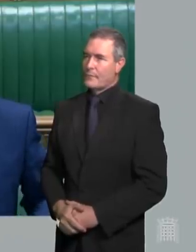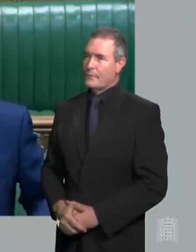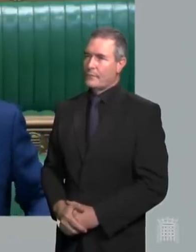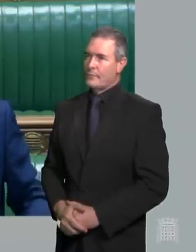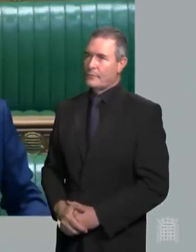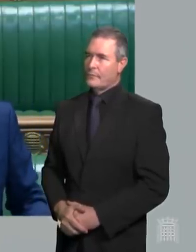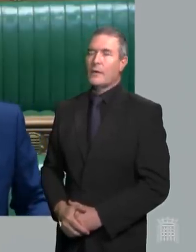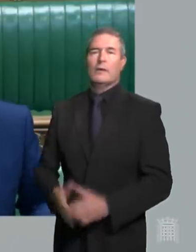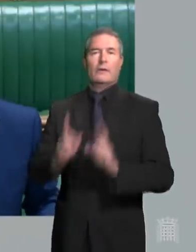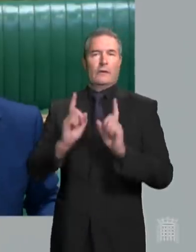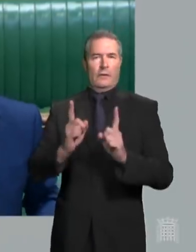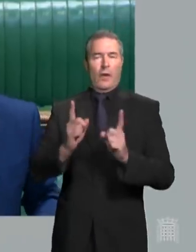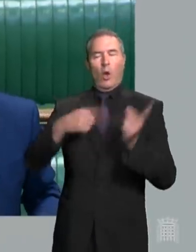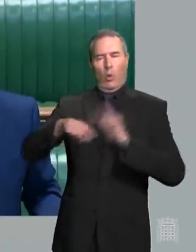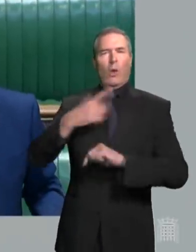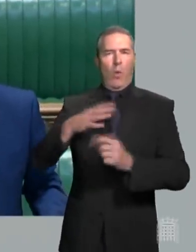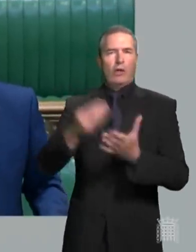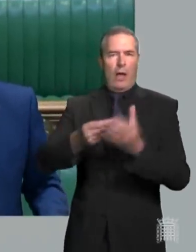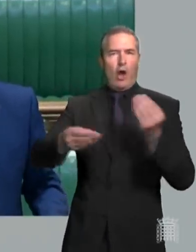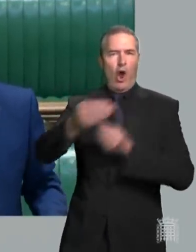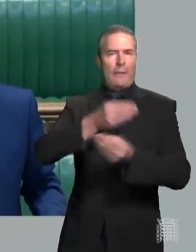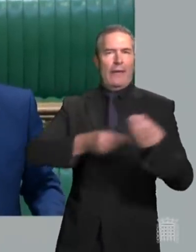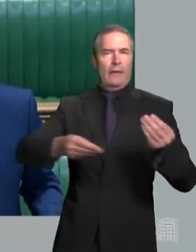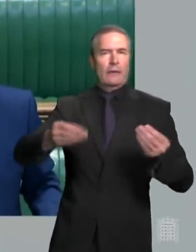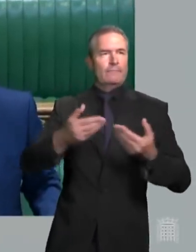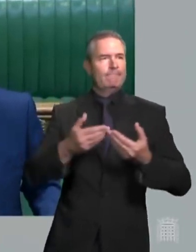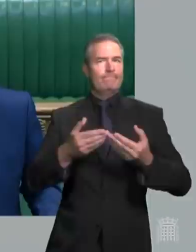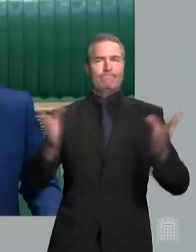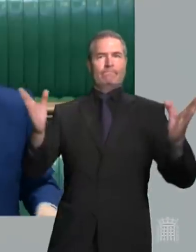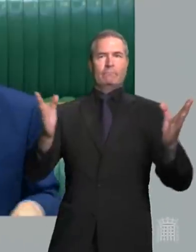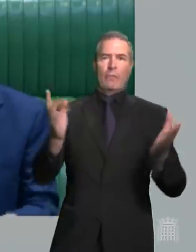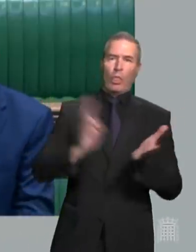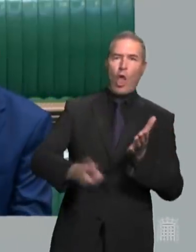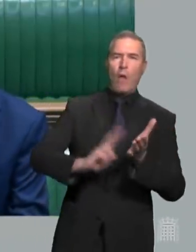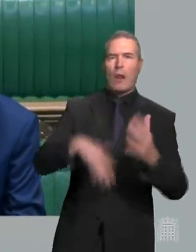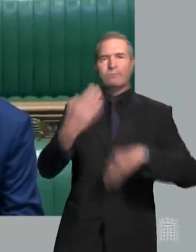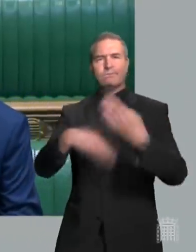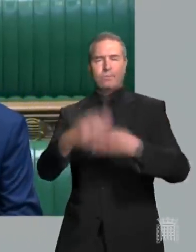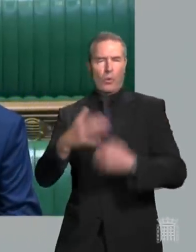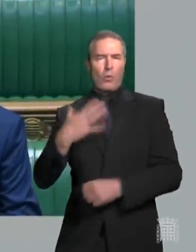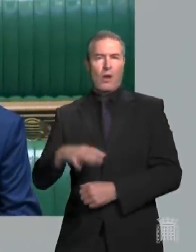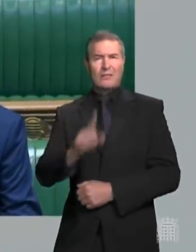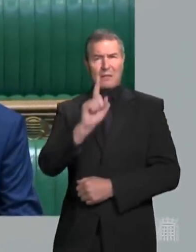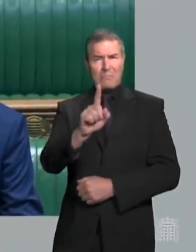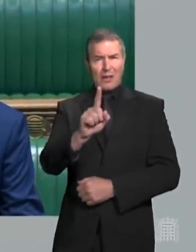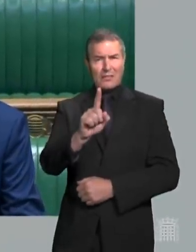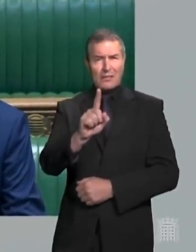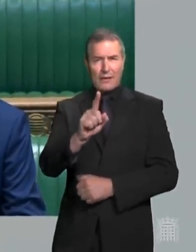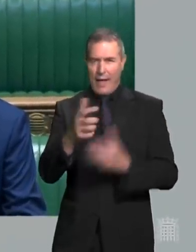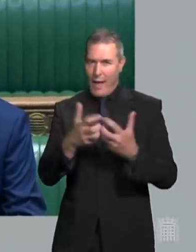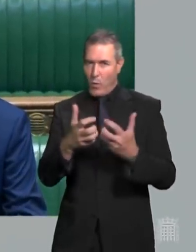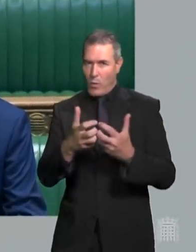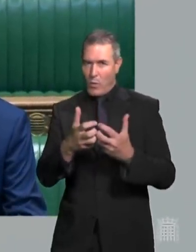Mr Speaker, we all want our economy to open and to get back to normal. The question is whether we do it in a